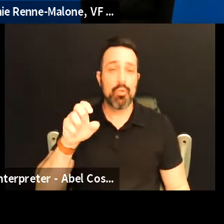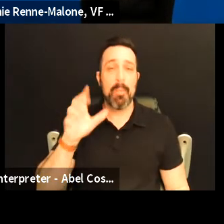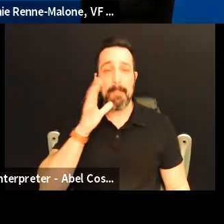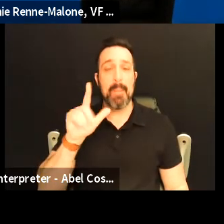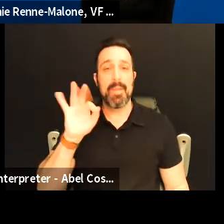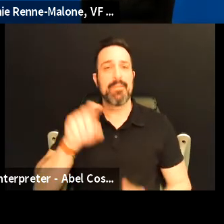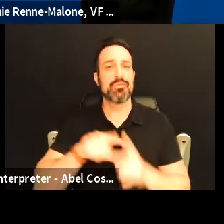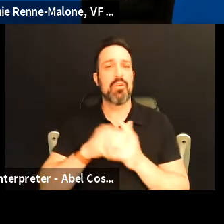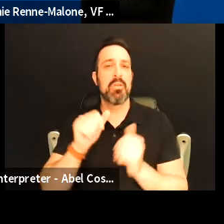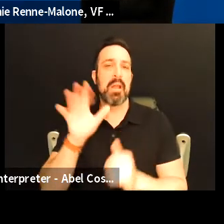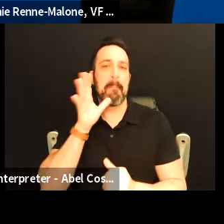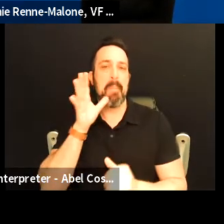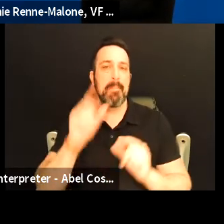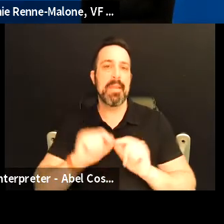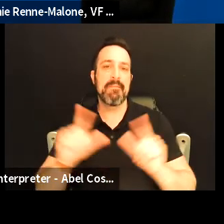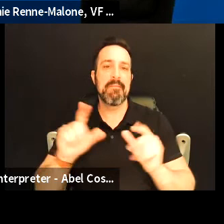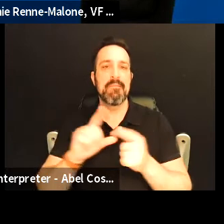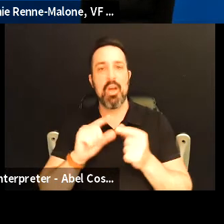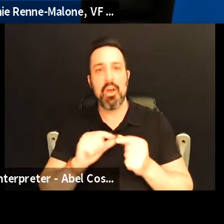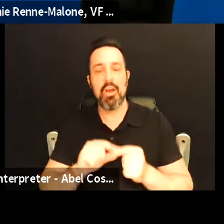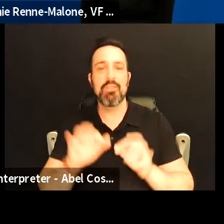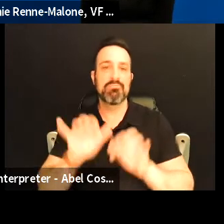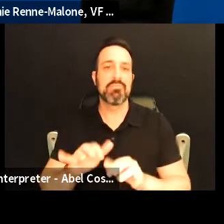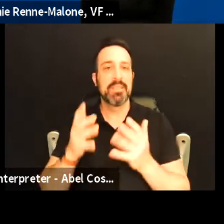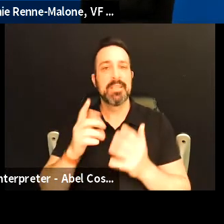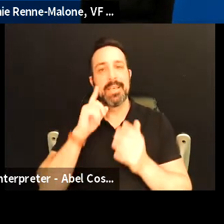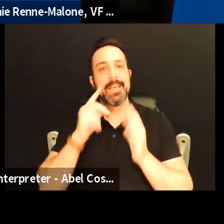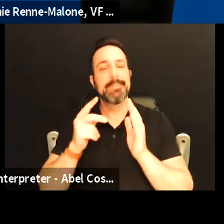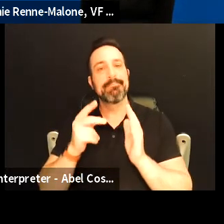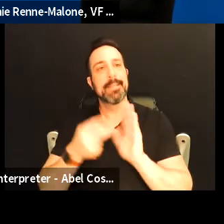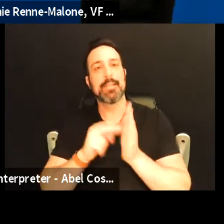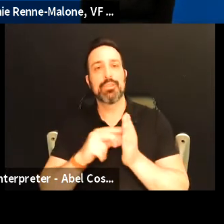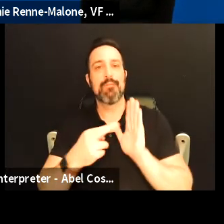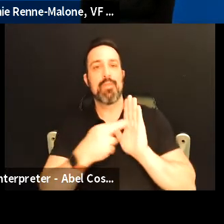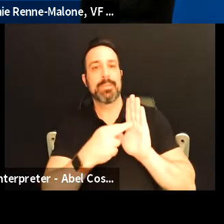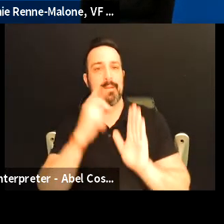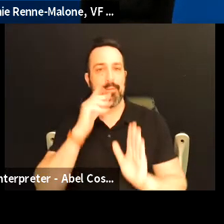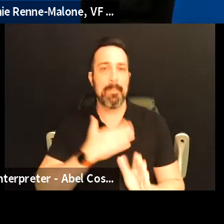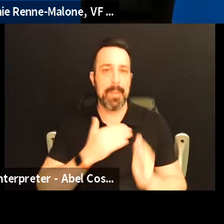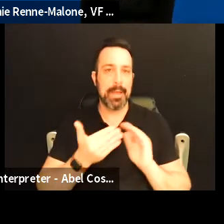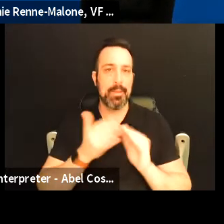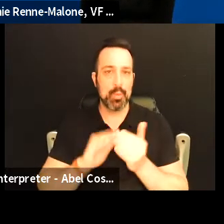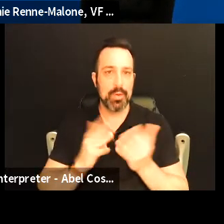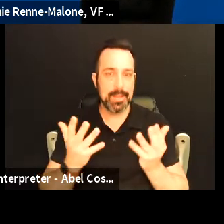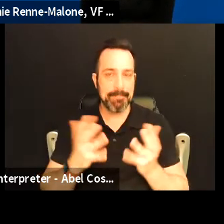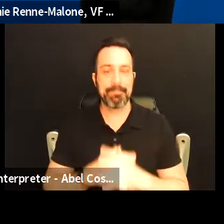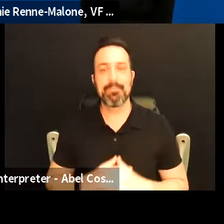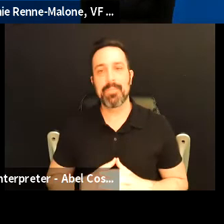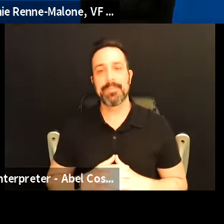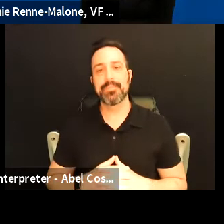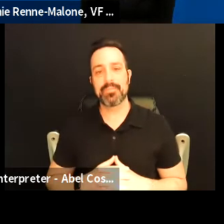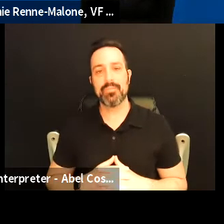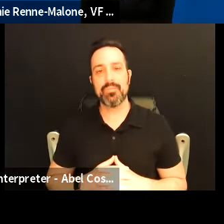mommy vlog with the intention of just being that representation for my community and so um